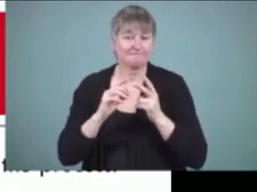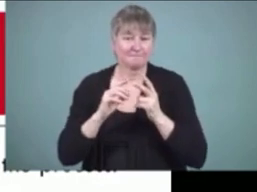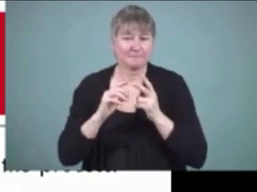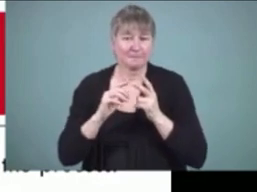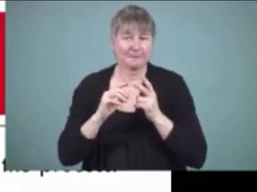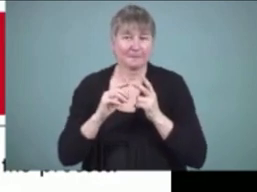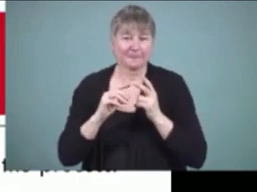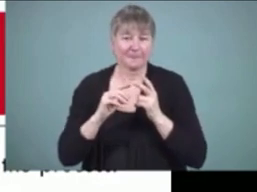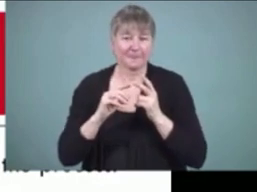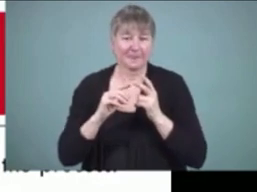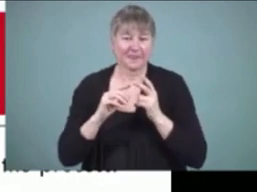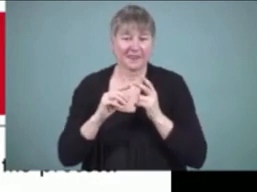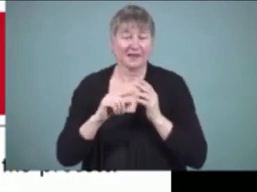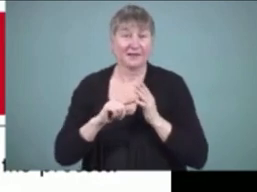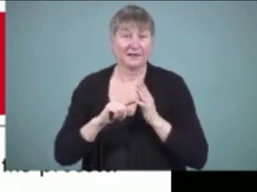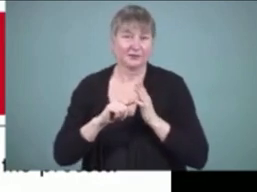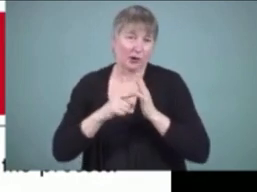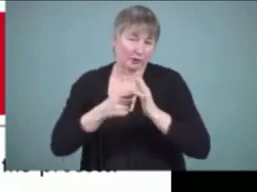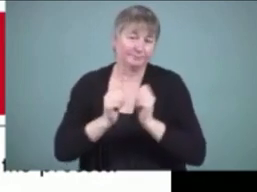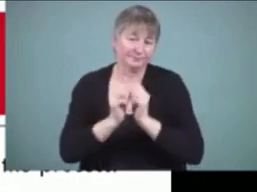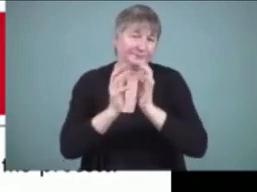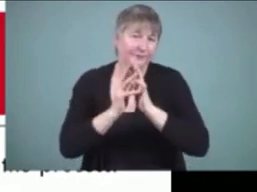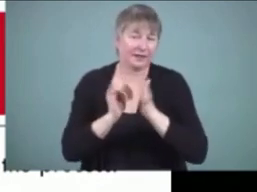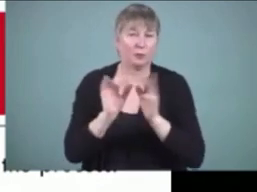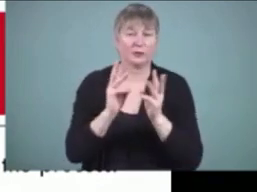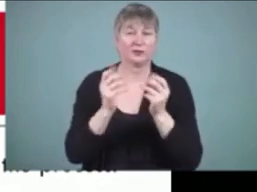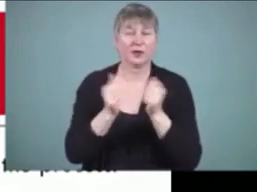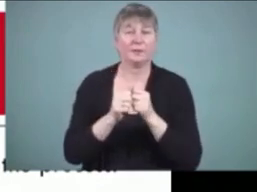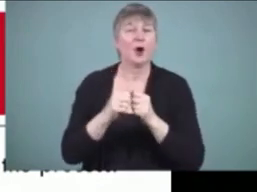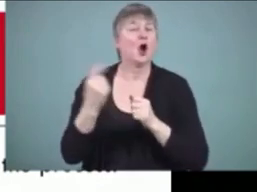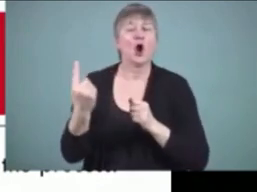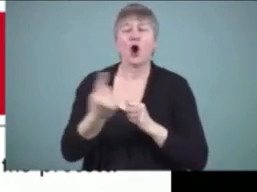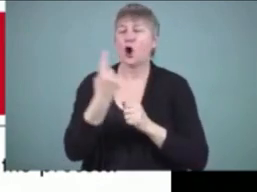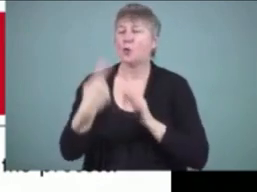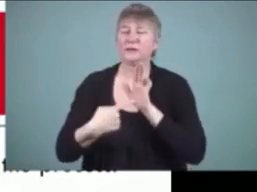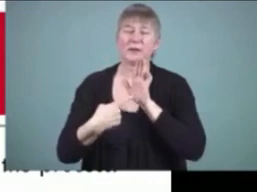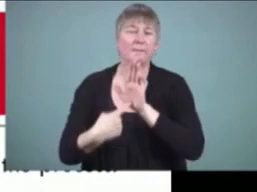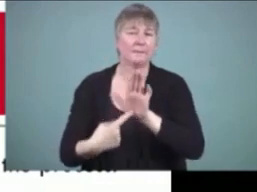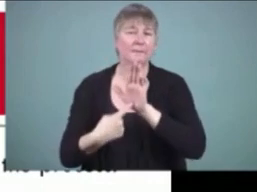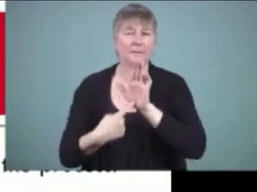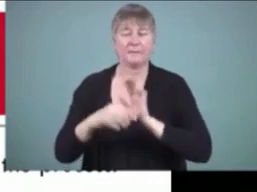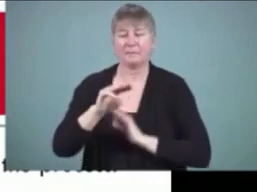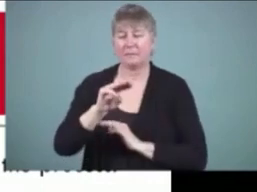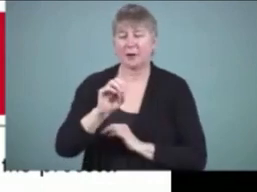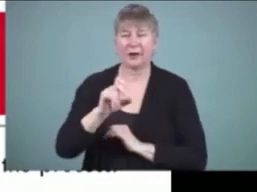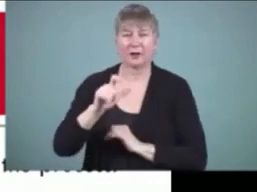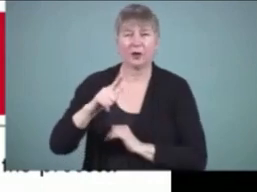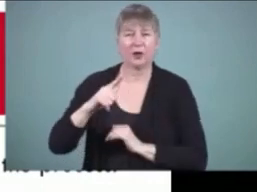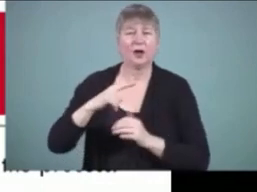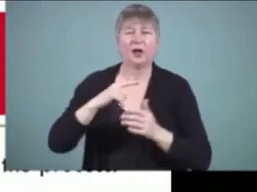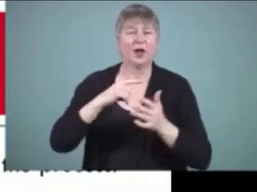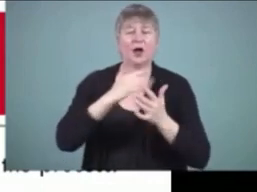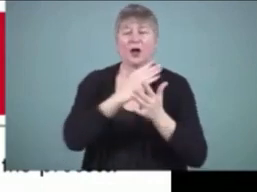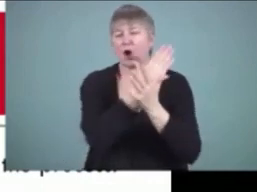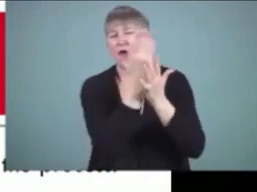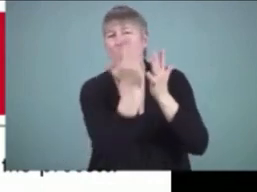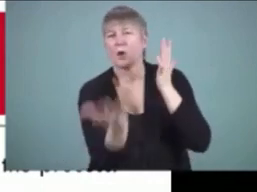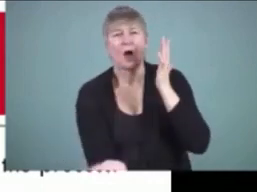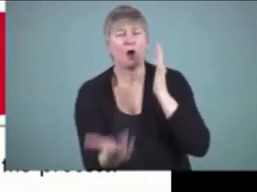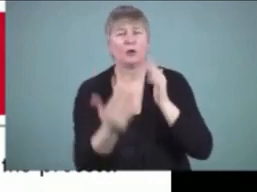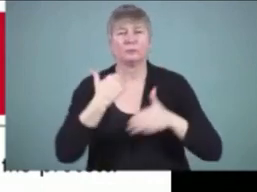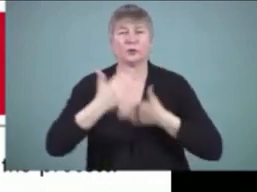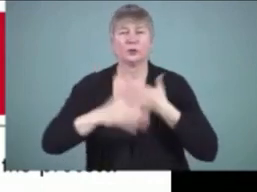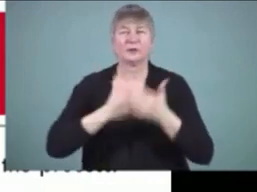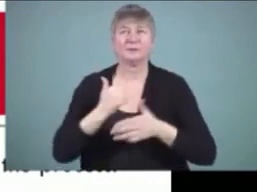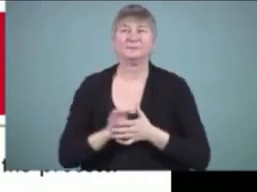would be to provide explicit modeling at all stages of the process and that's by it